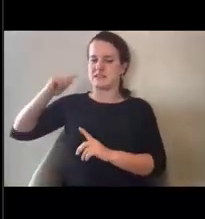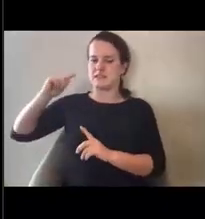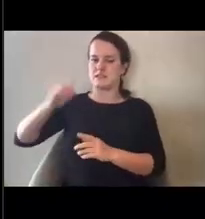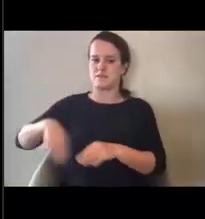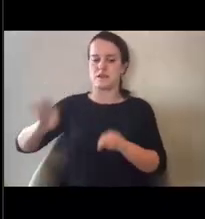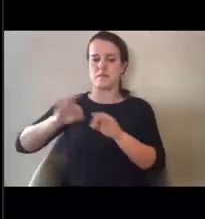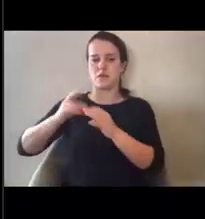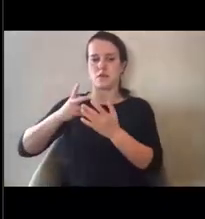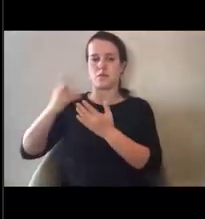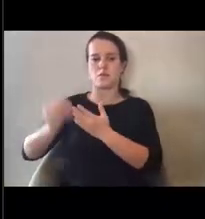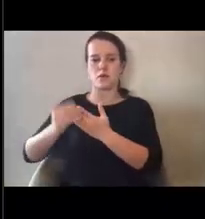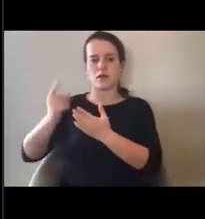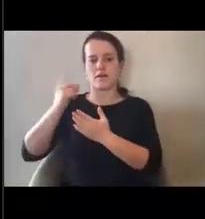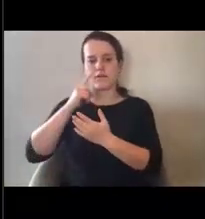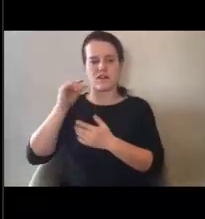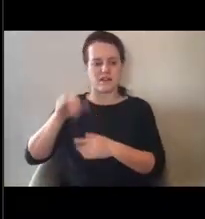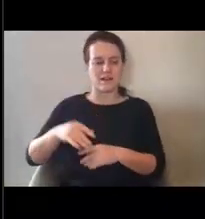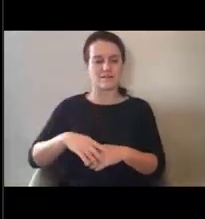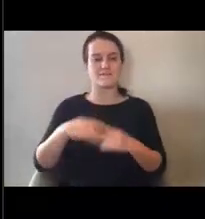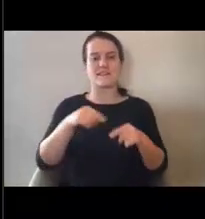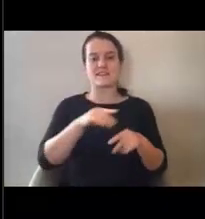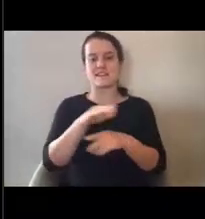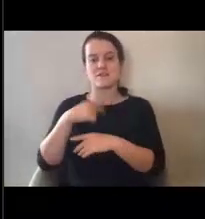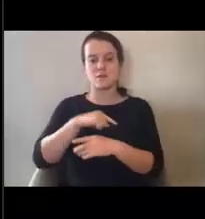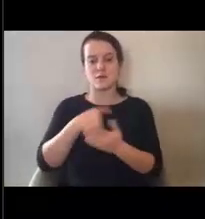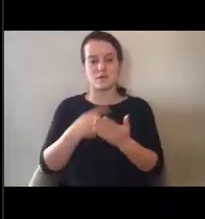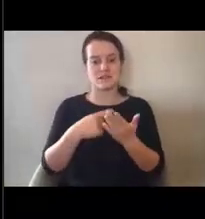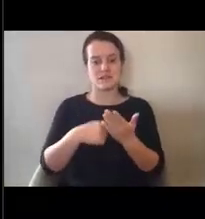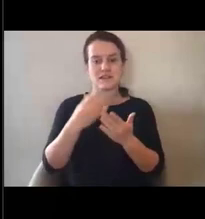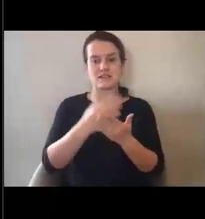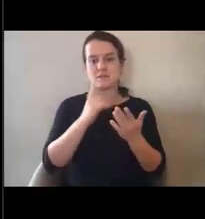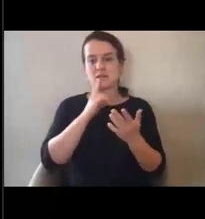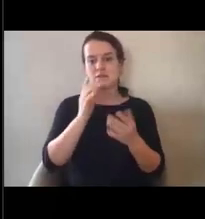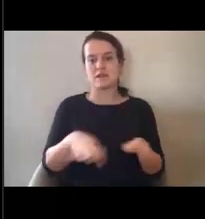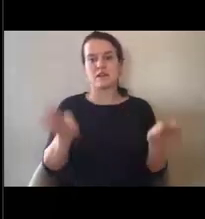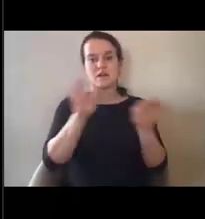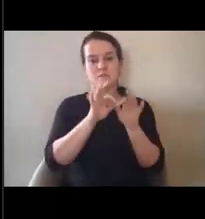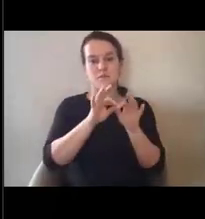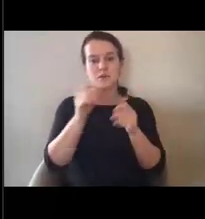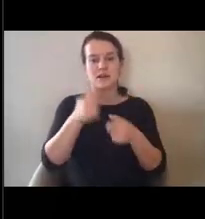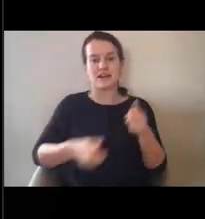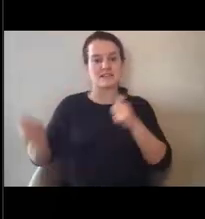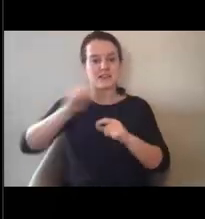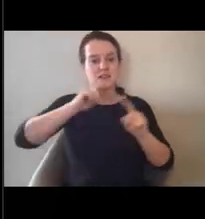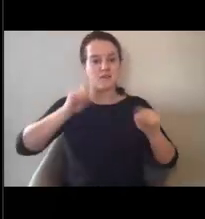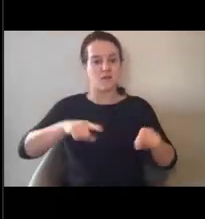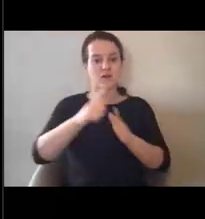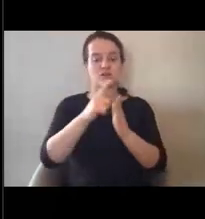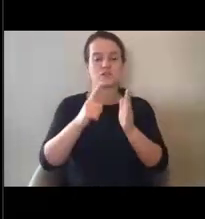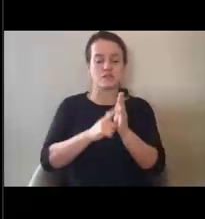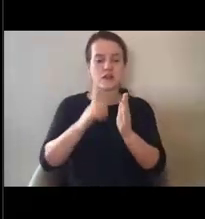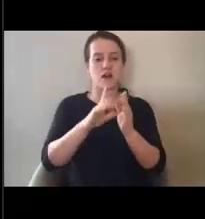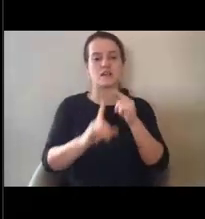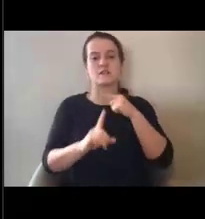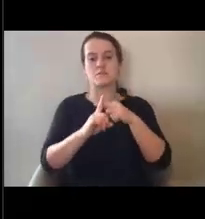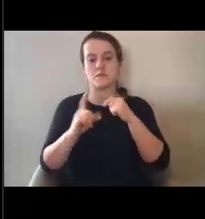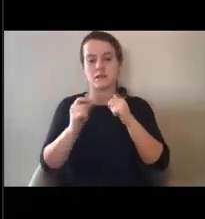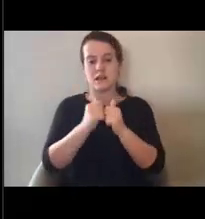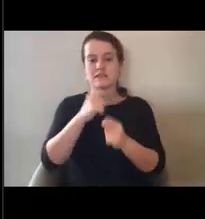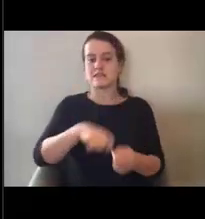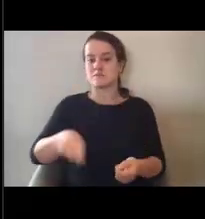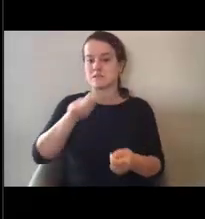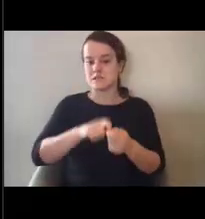focus. This afternoon, we're going to walk you through some of the underlying executive orders and laws, as well as the specific equity